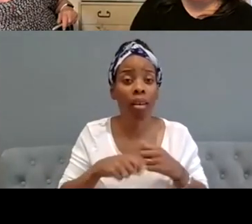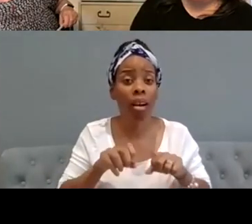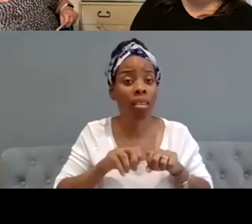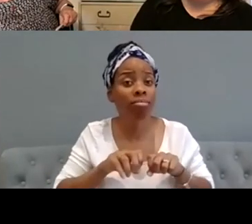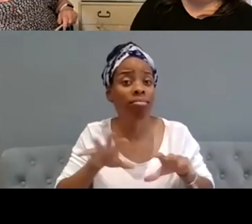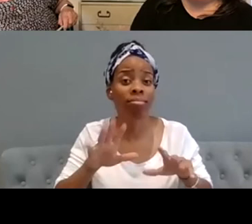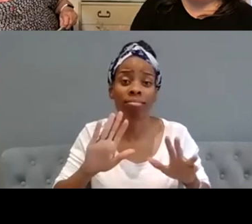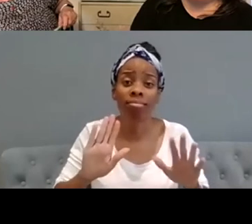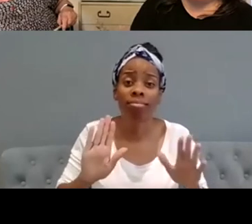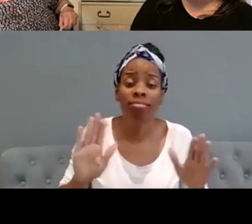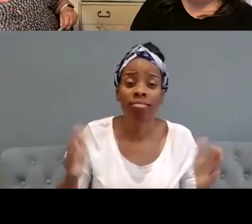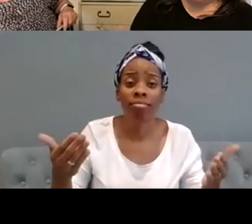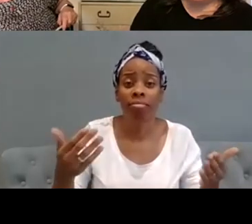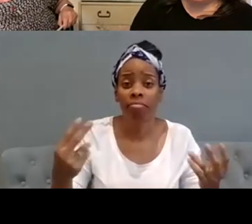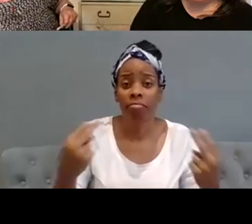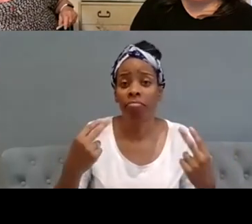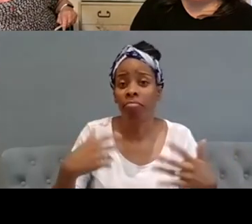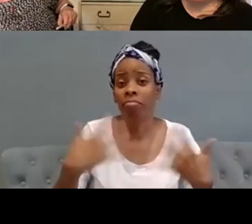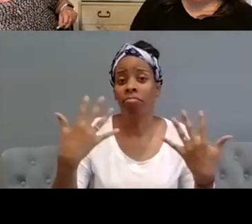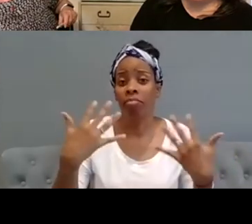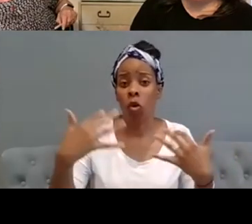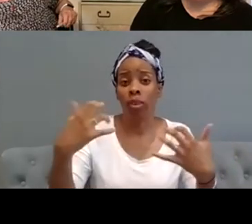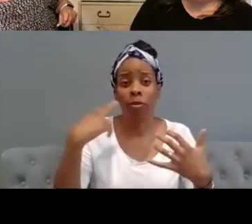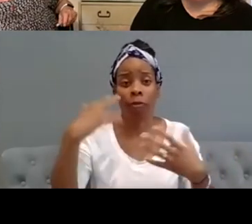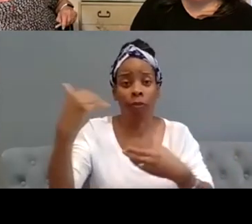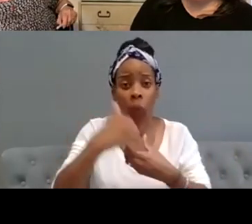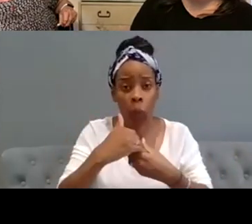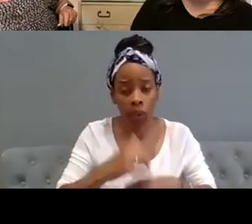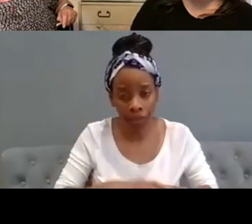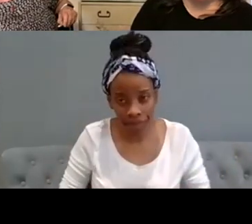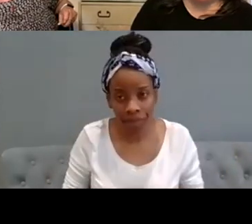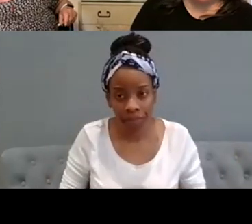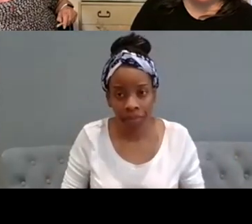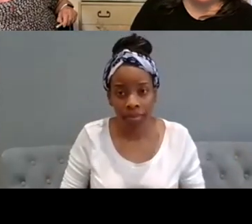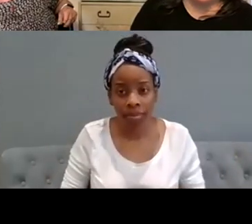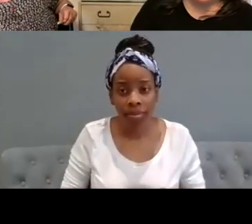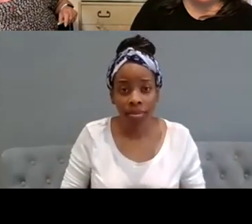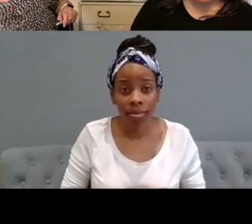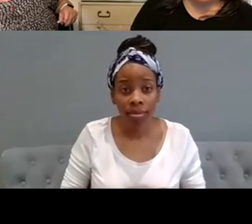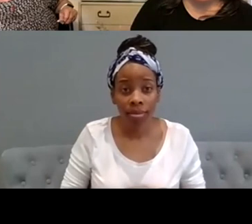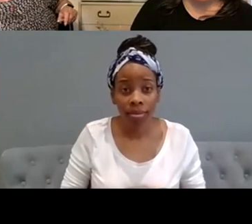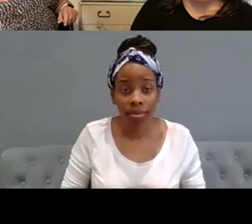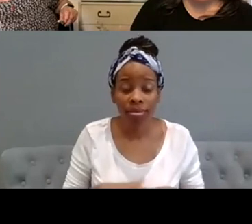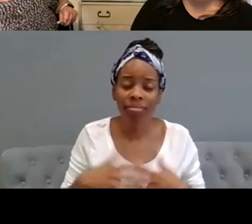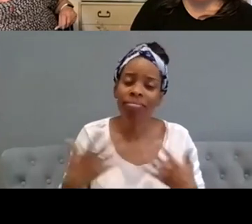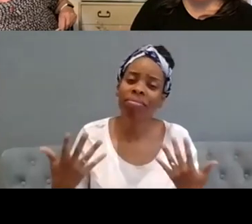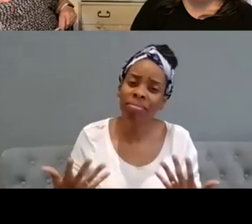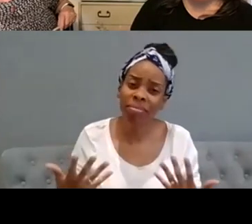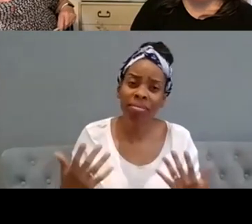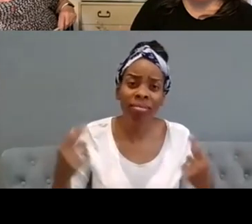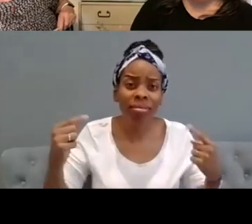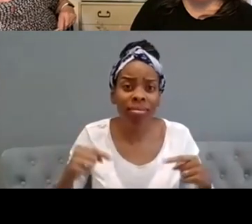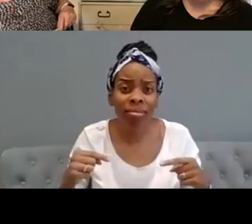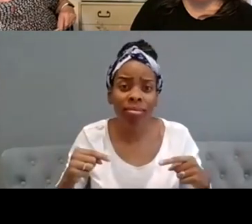as we can make it um so yeah obviously this is the point at a zoom kind of event where we can't all hear the